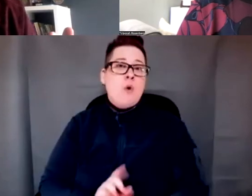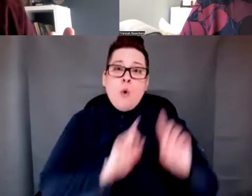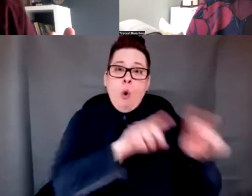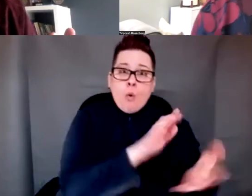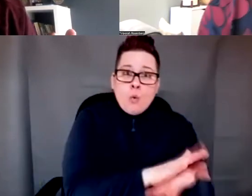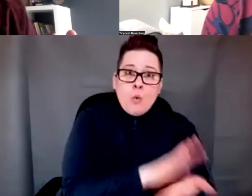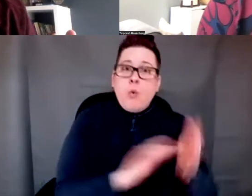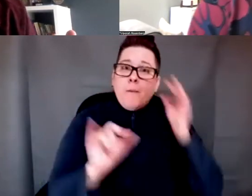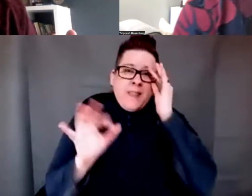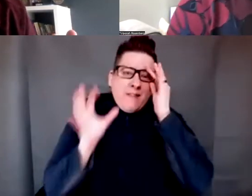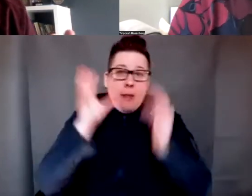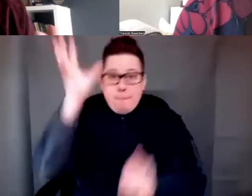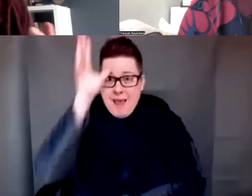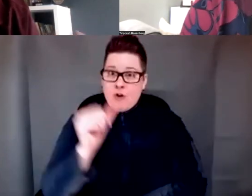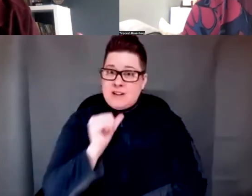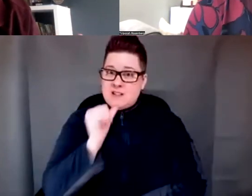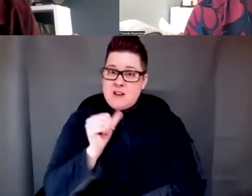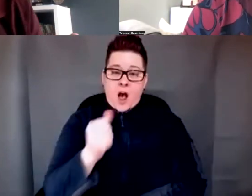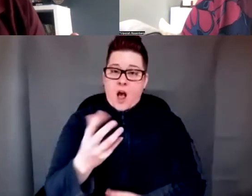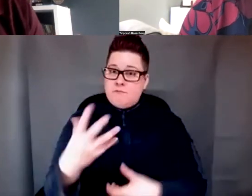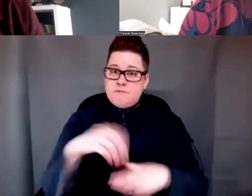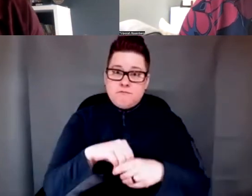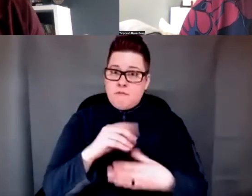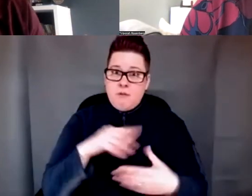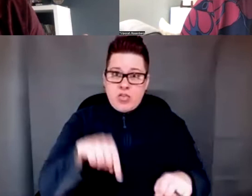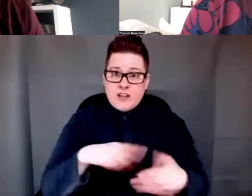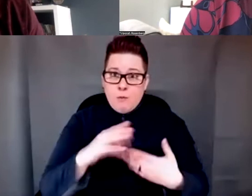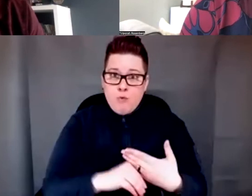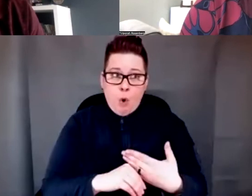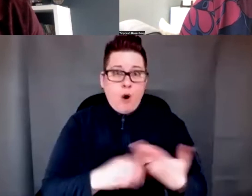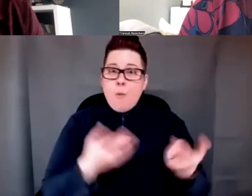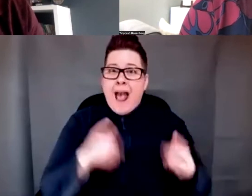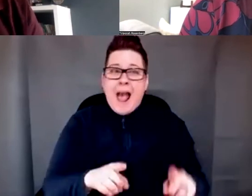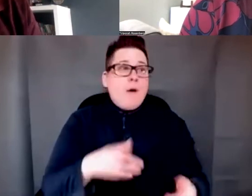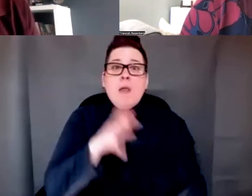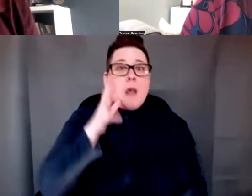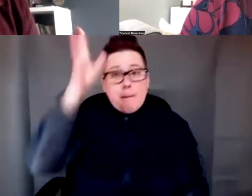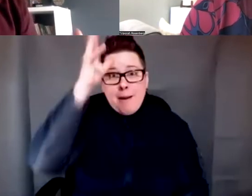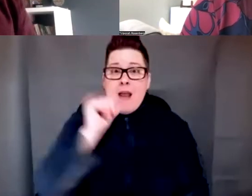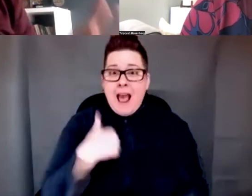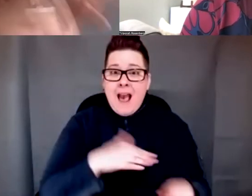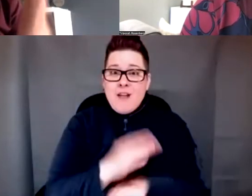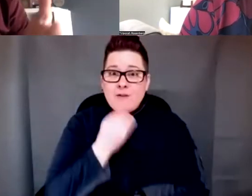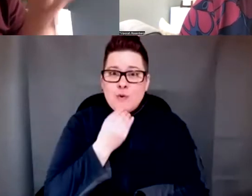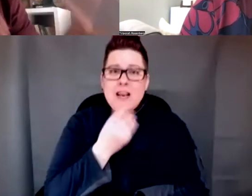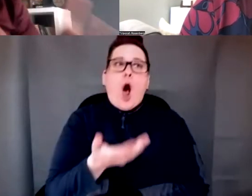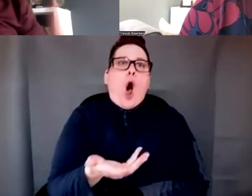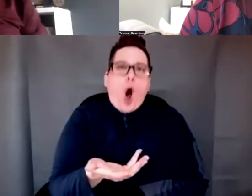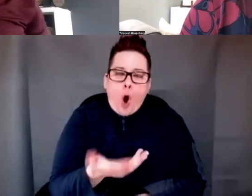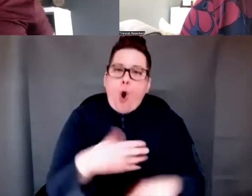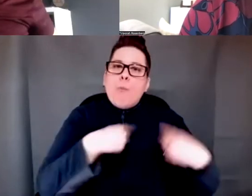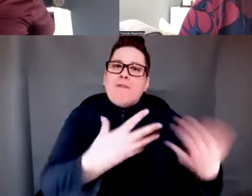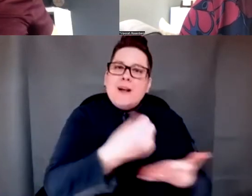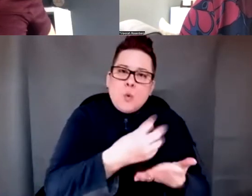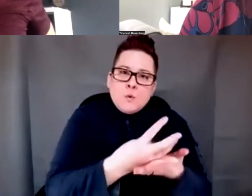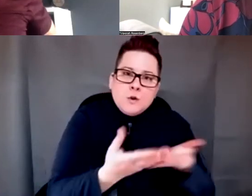If a parent is not engaging in the parenting program, what's happening? Well, that parent is not having enough to eat. Oh, then we need to provide social work